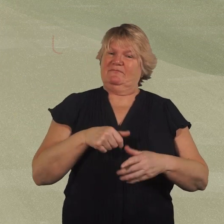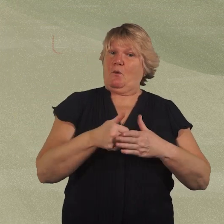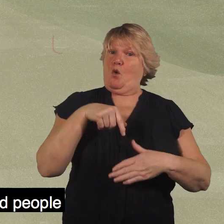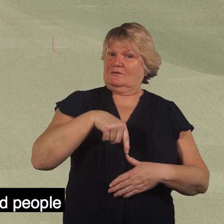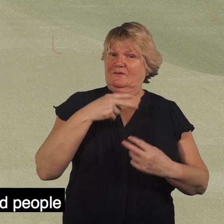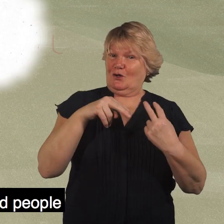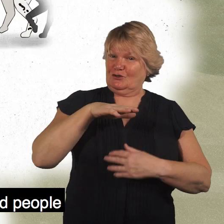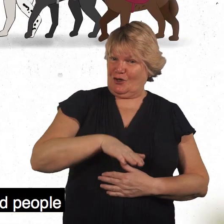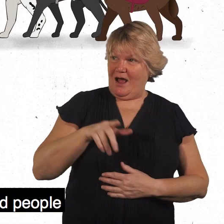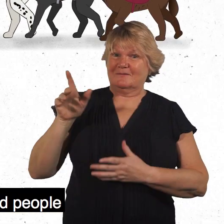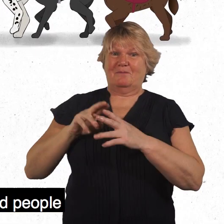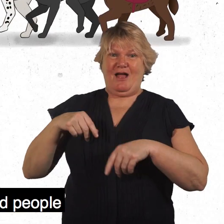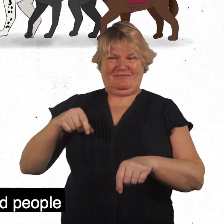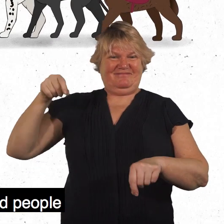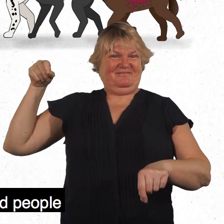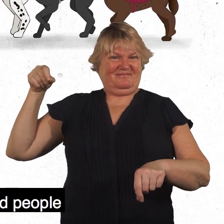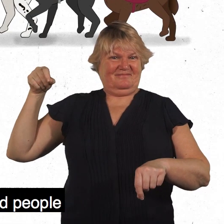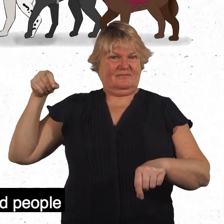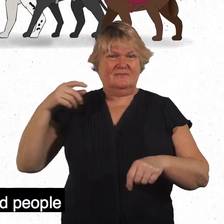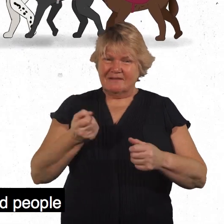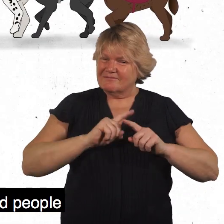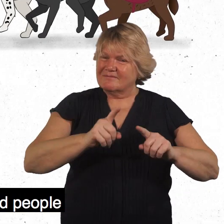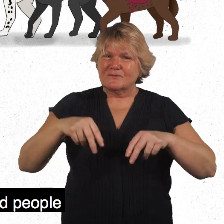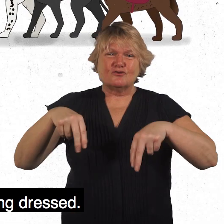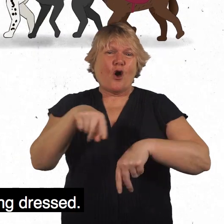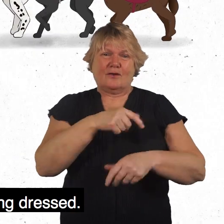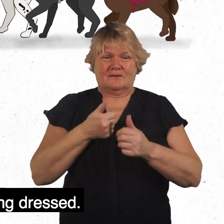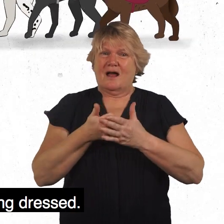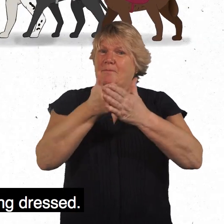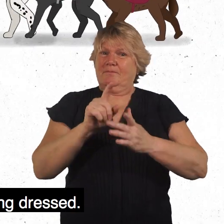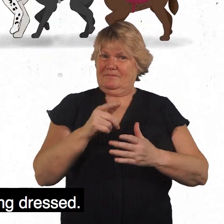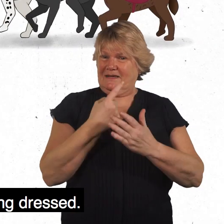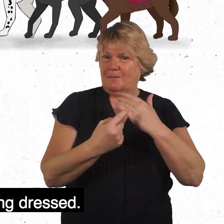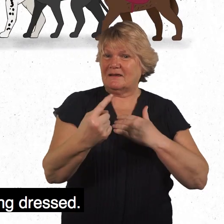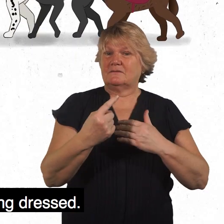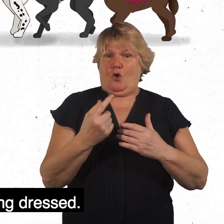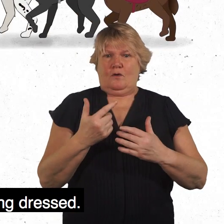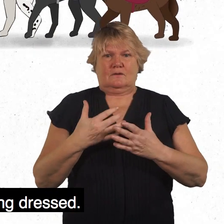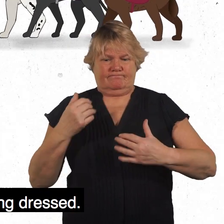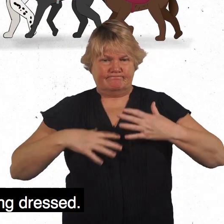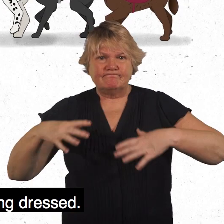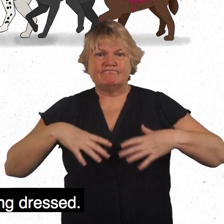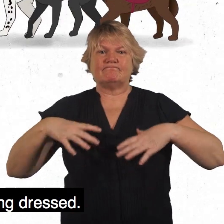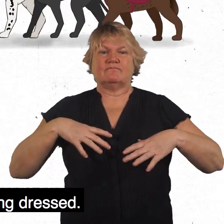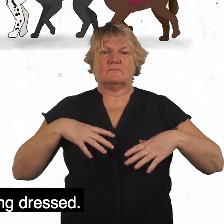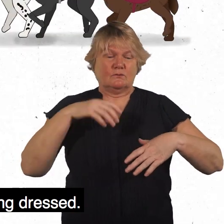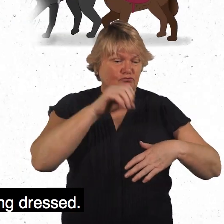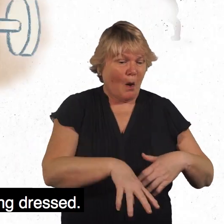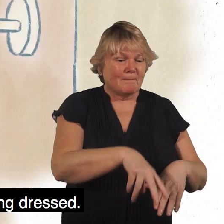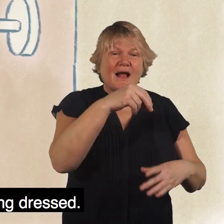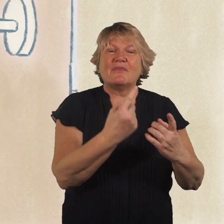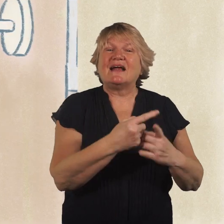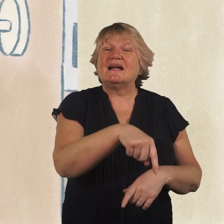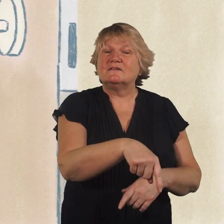their parent. There are dogs who help increase independence for disabled people with everyday tasks such as retrieving dropped items and